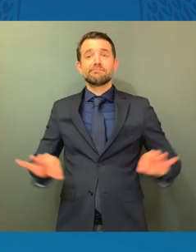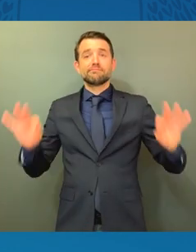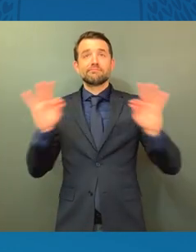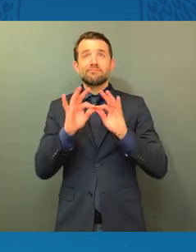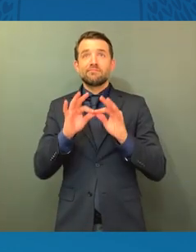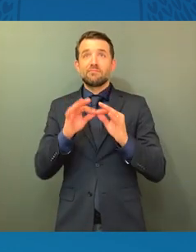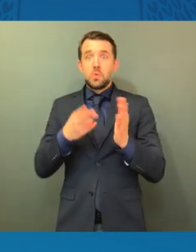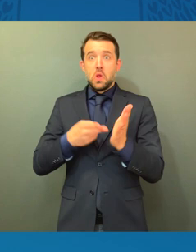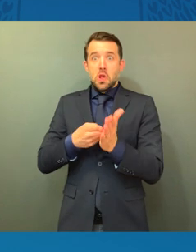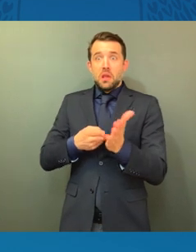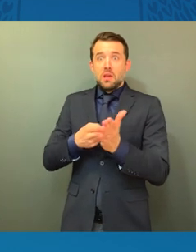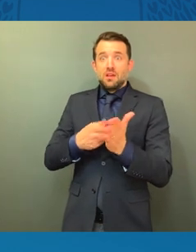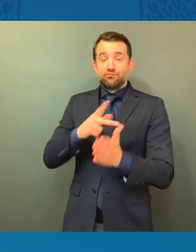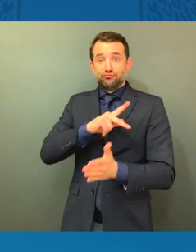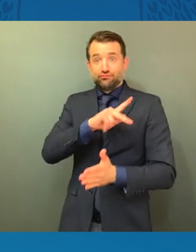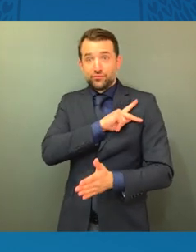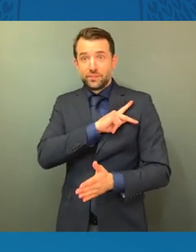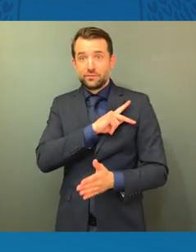And if we can just